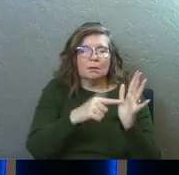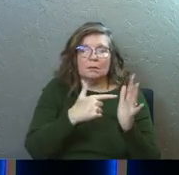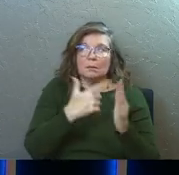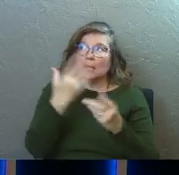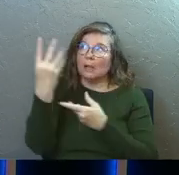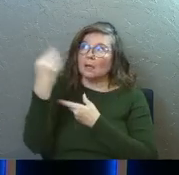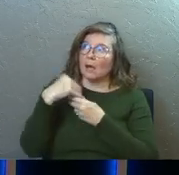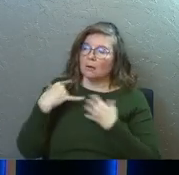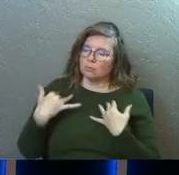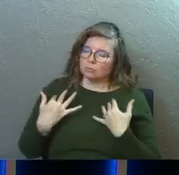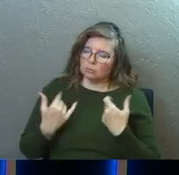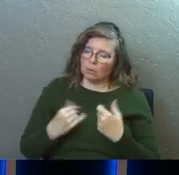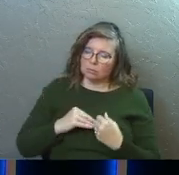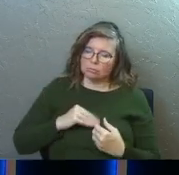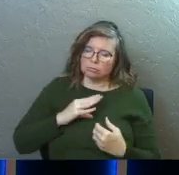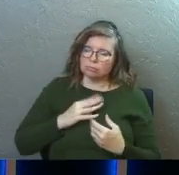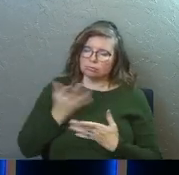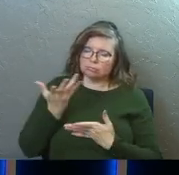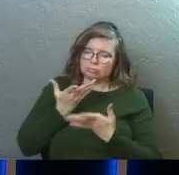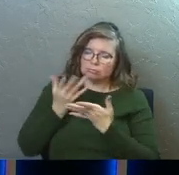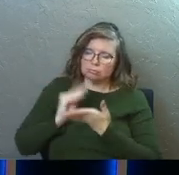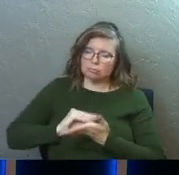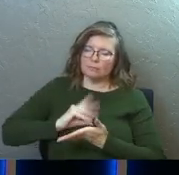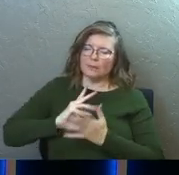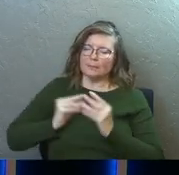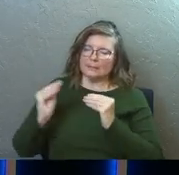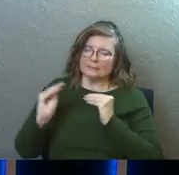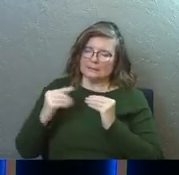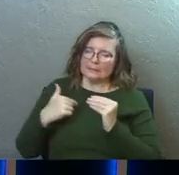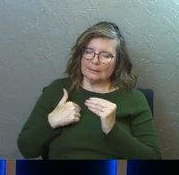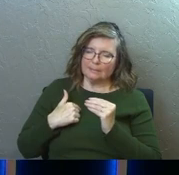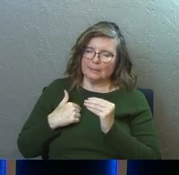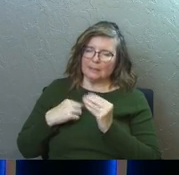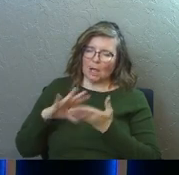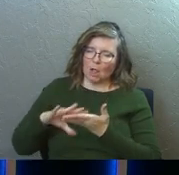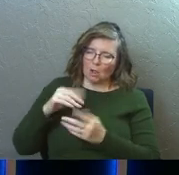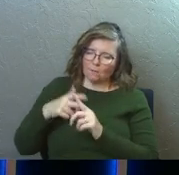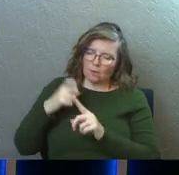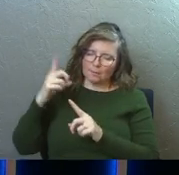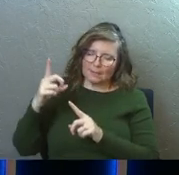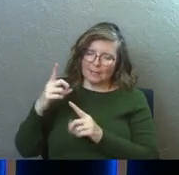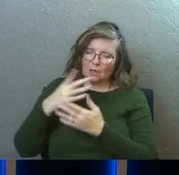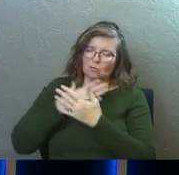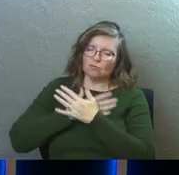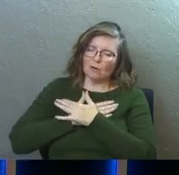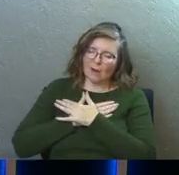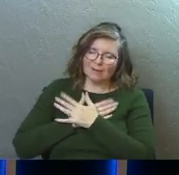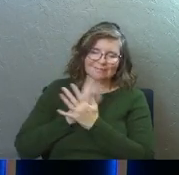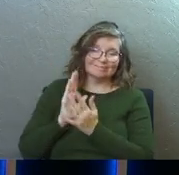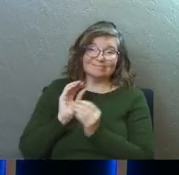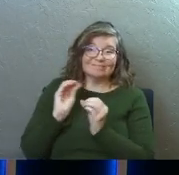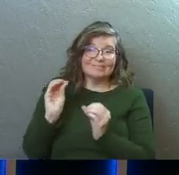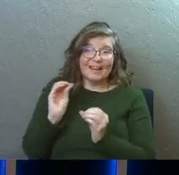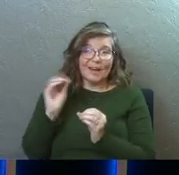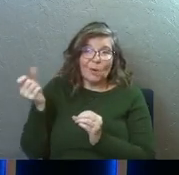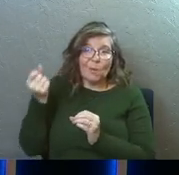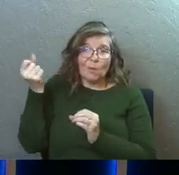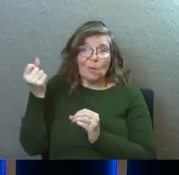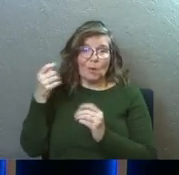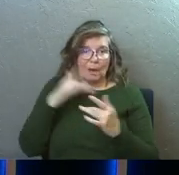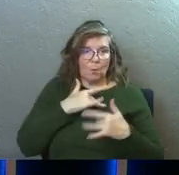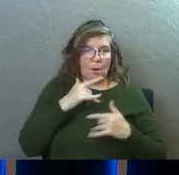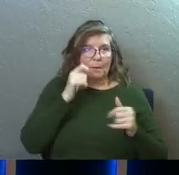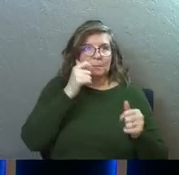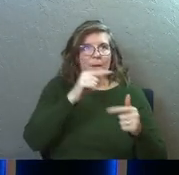me and restore me like he says he wants to do, letting him fill me up and teach me and rest me and give me all that I need. I'm worried about